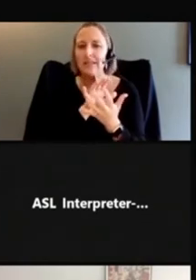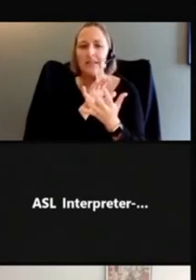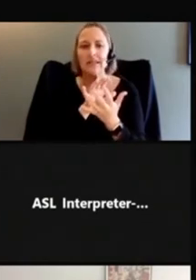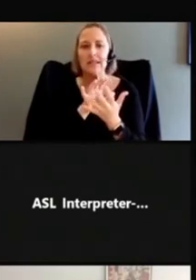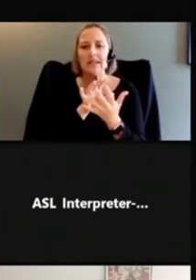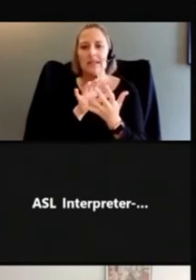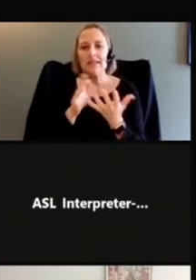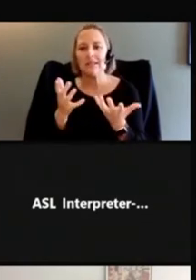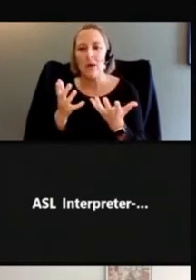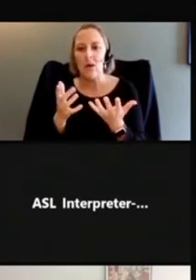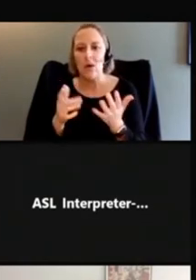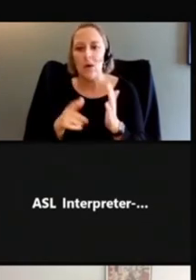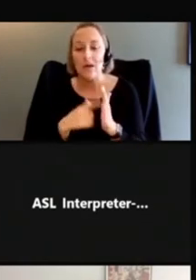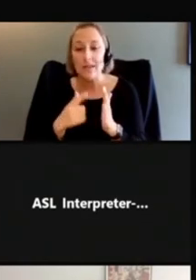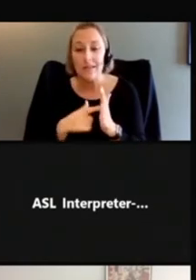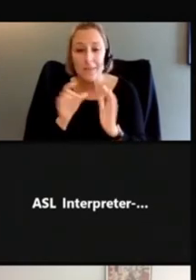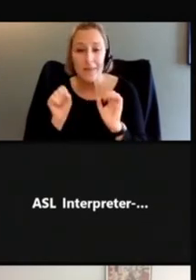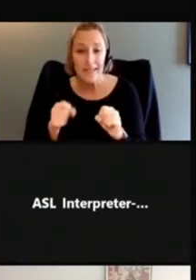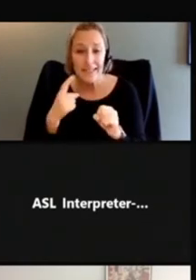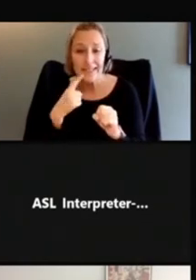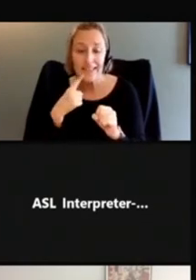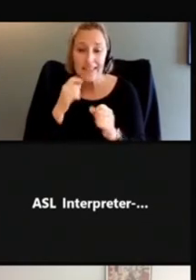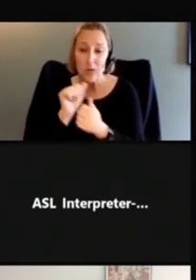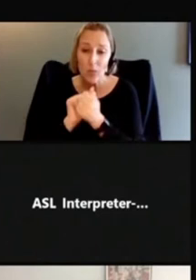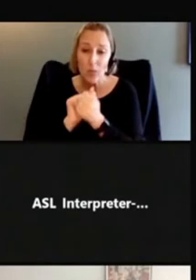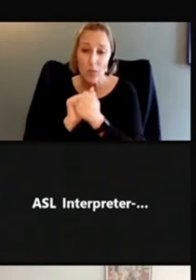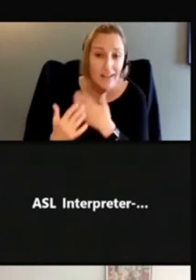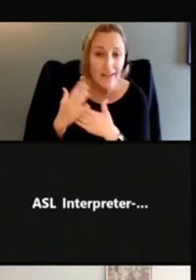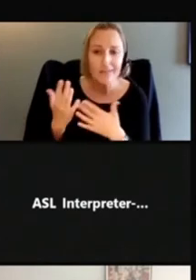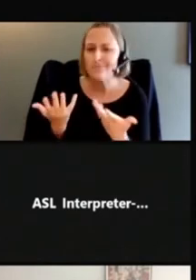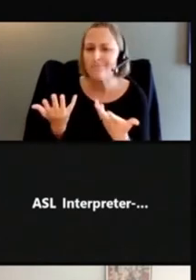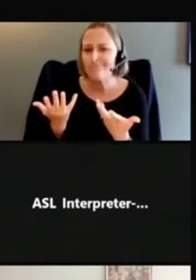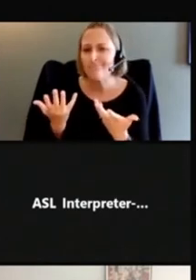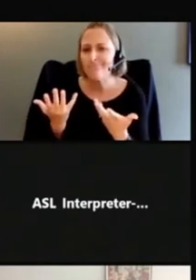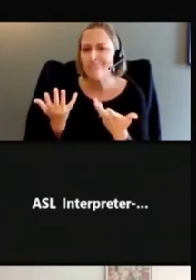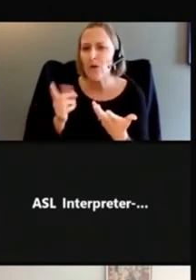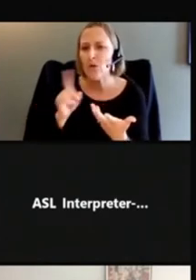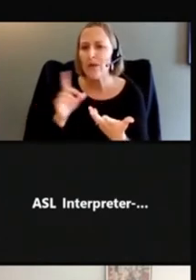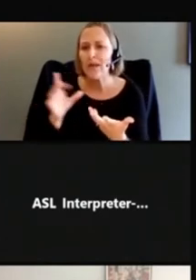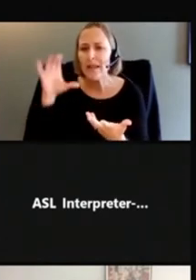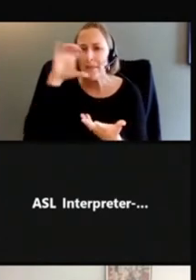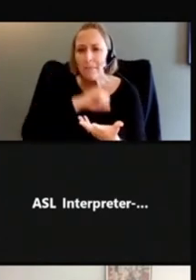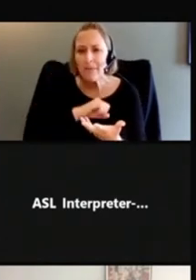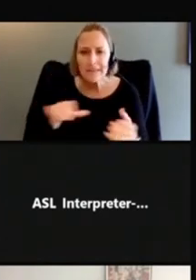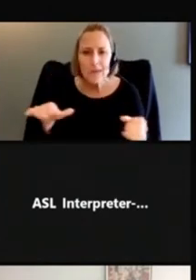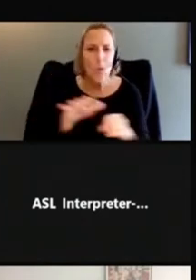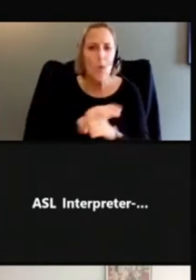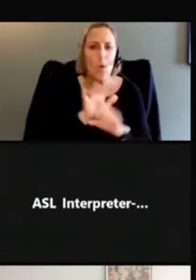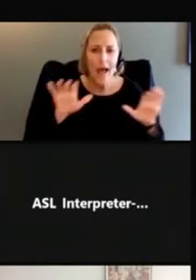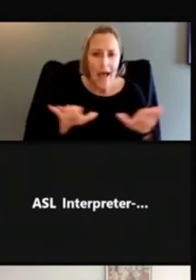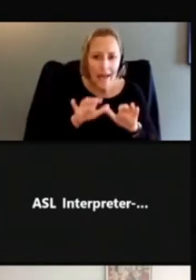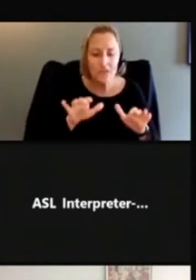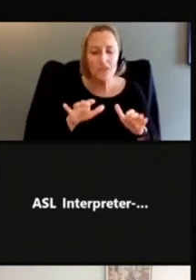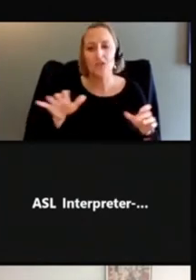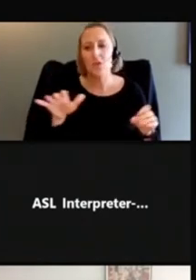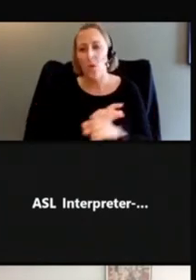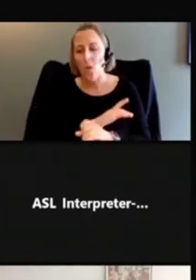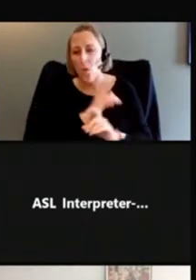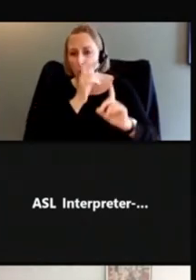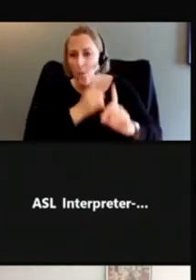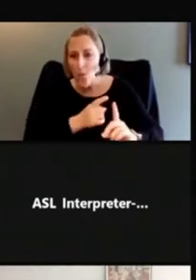say, wash your hands, have somebody like this. You're missing the whole action and the whole point of